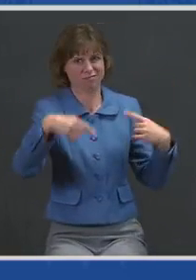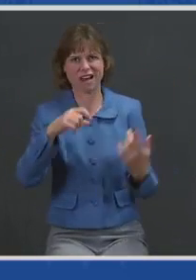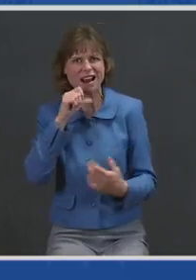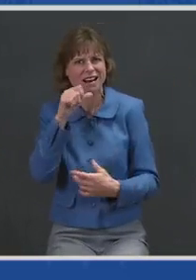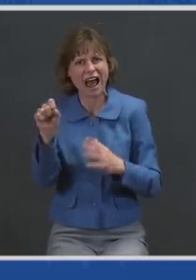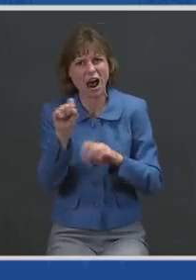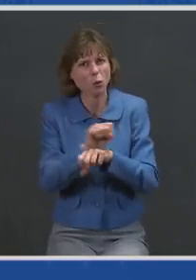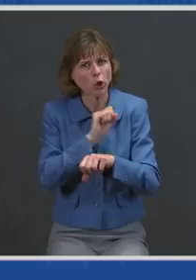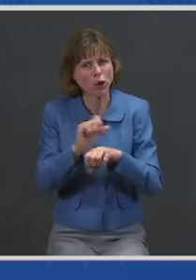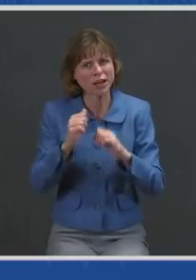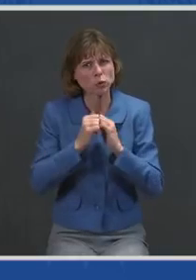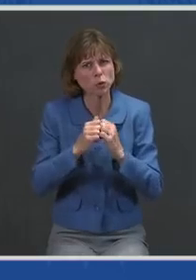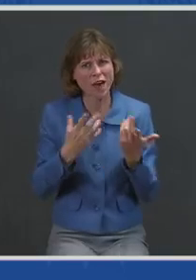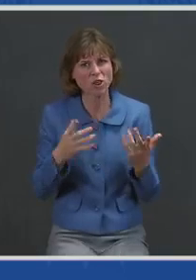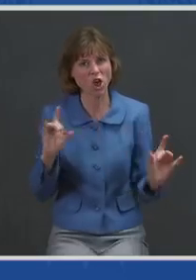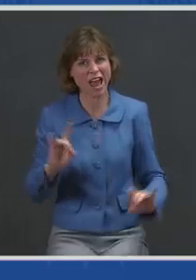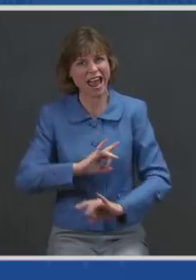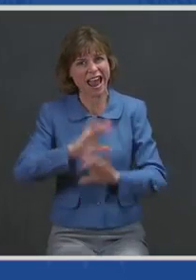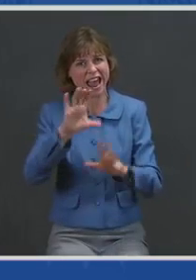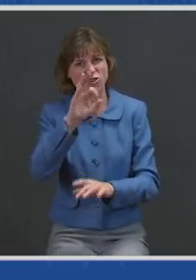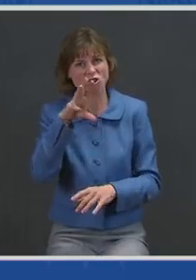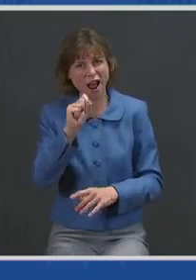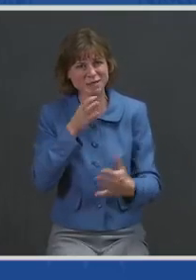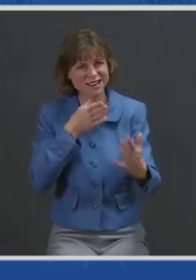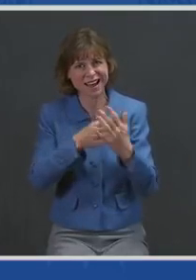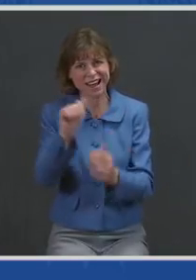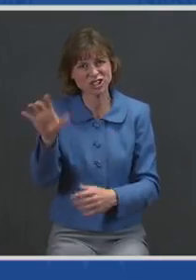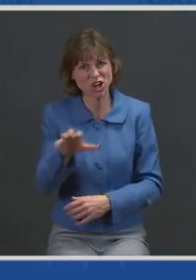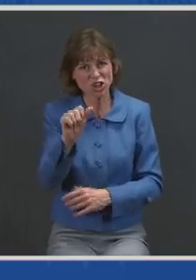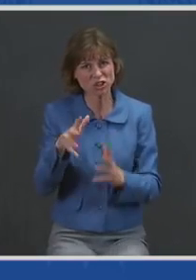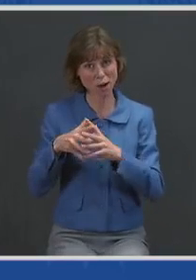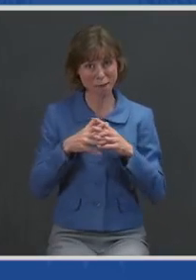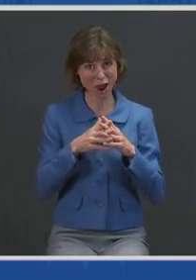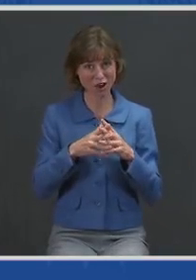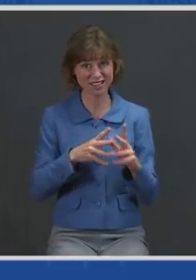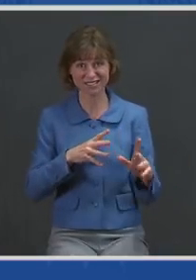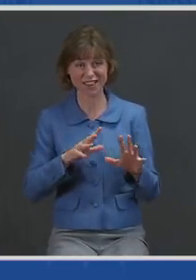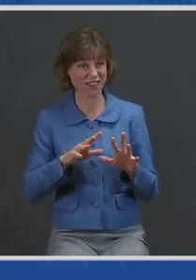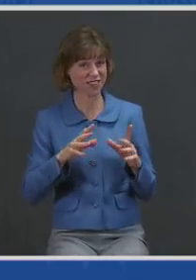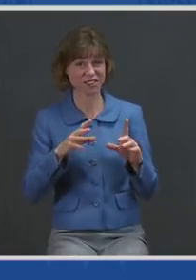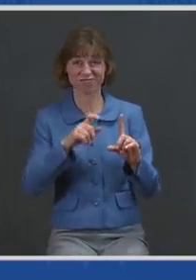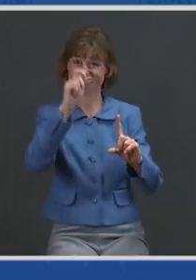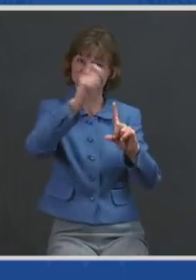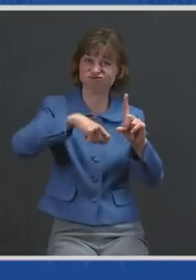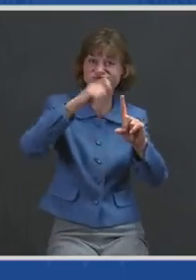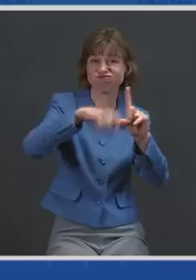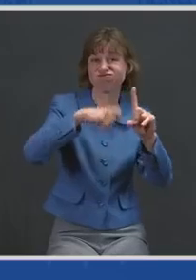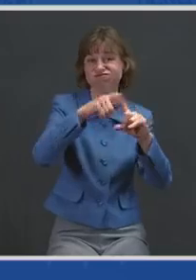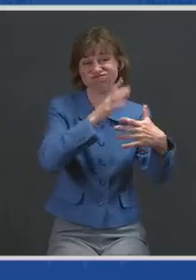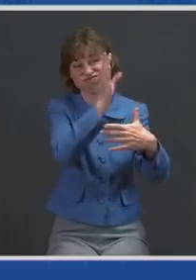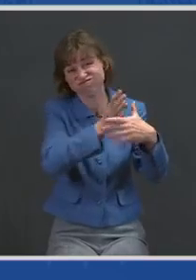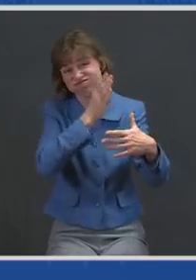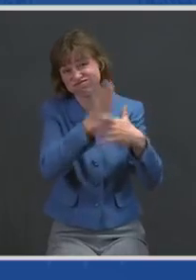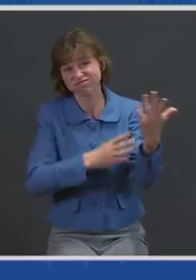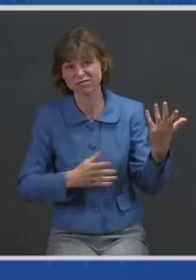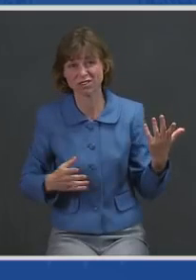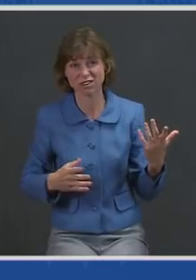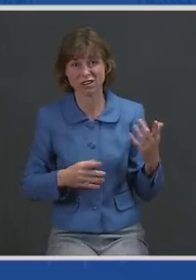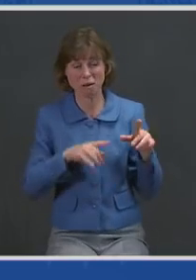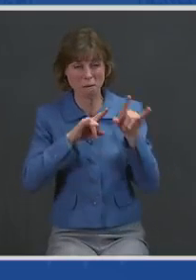Vicious hate crimes against Asian Americans who've been attacked, harassed, blamed, and scapegoated.